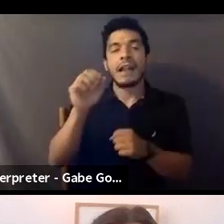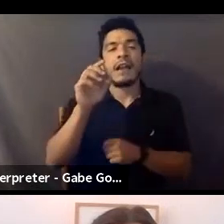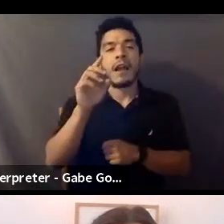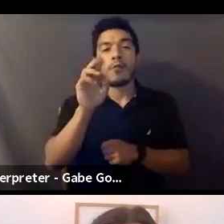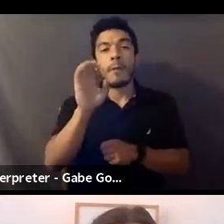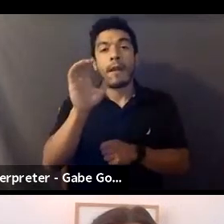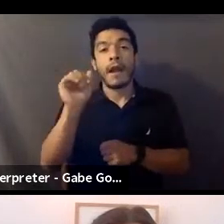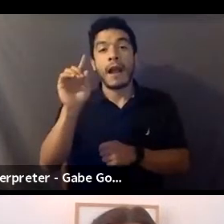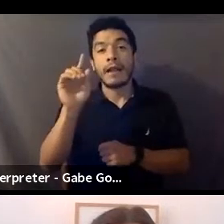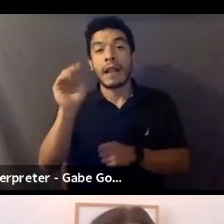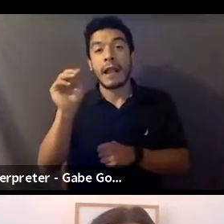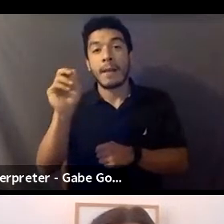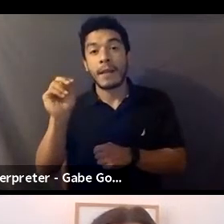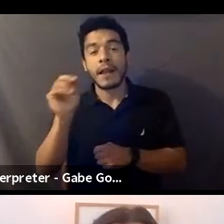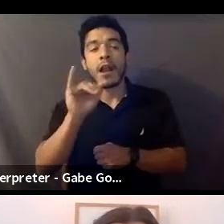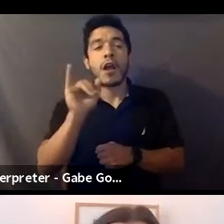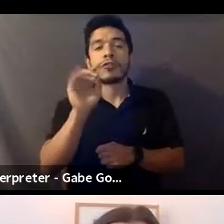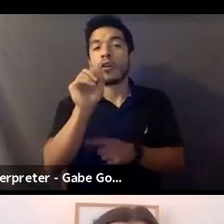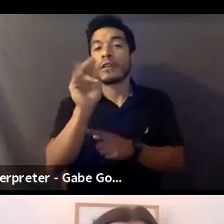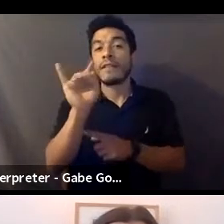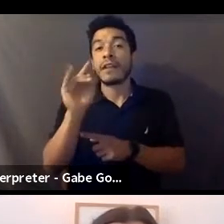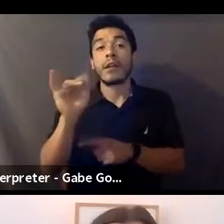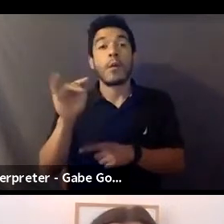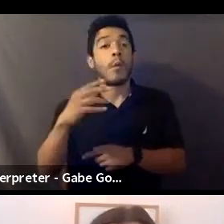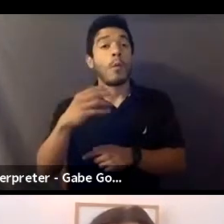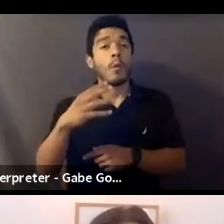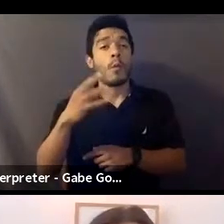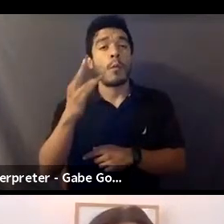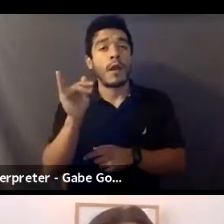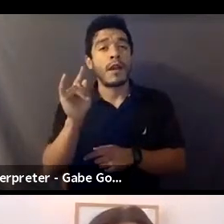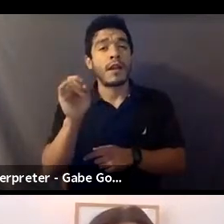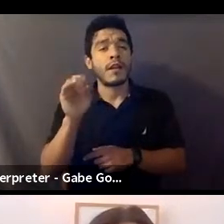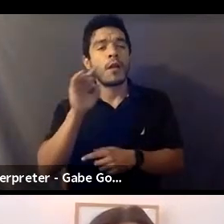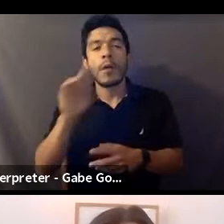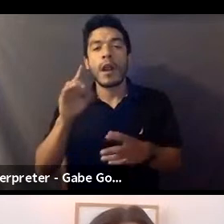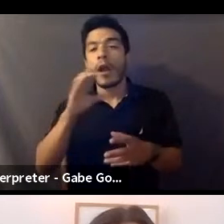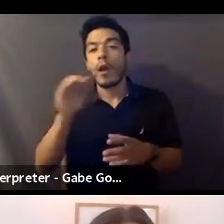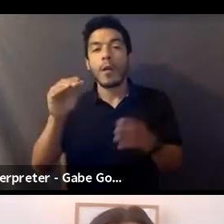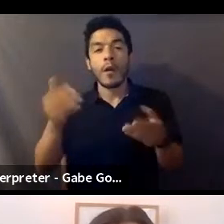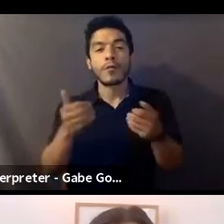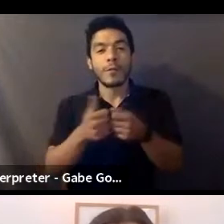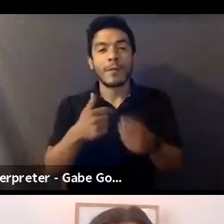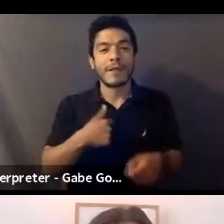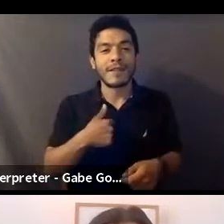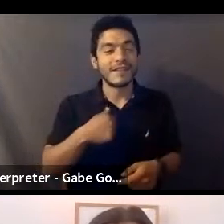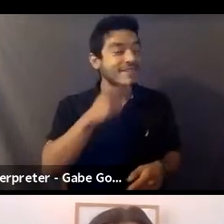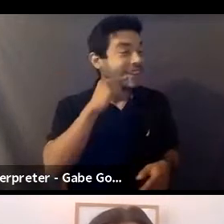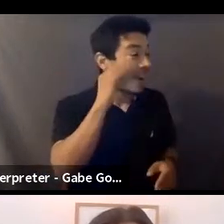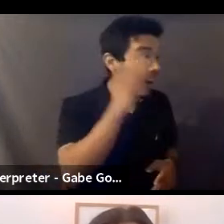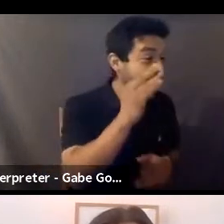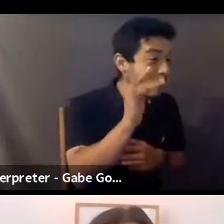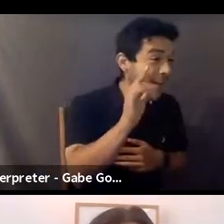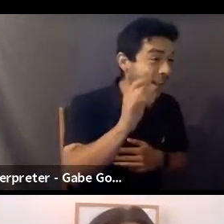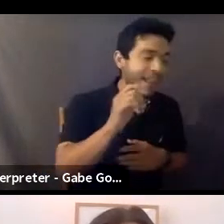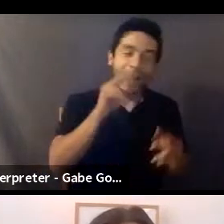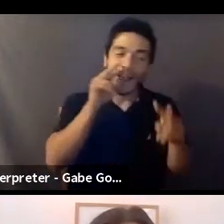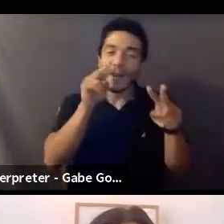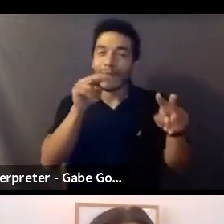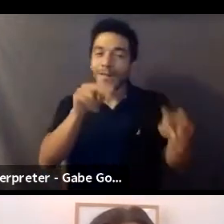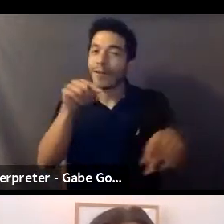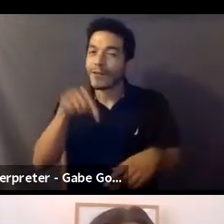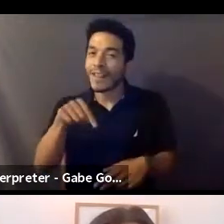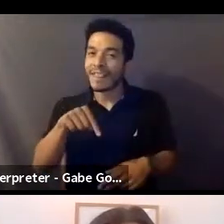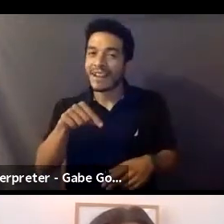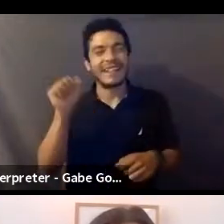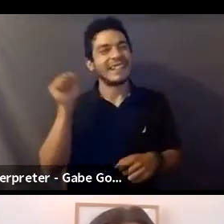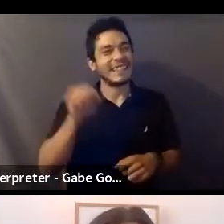David White, who's going to be co-hosting with me today. Hi, guys. How are you? Hi, Gabrielle. Looking forward to this. Yes. I'm very, very